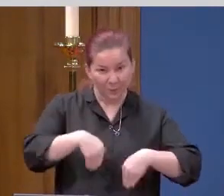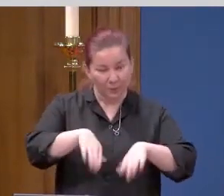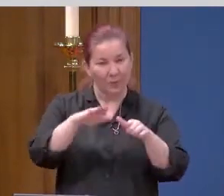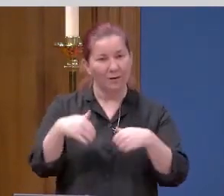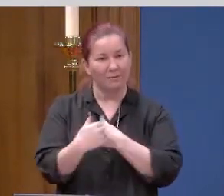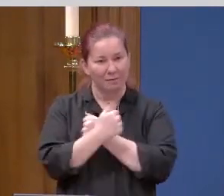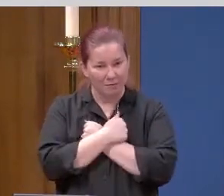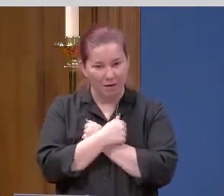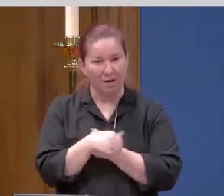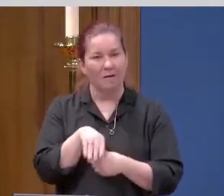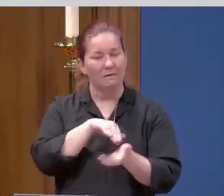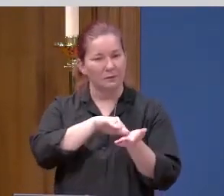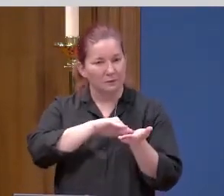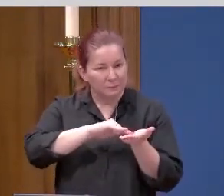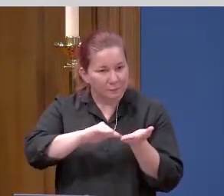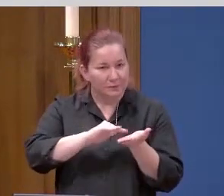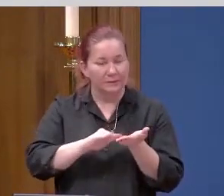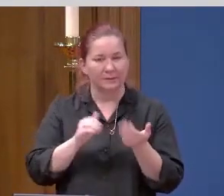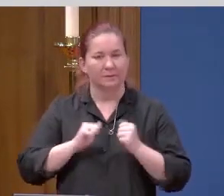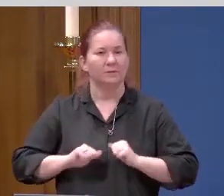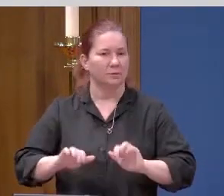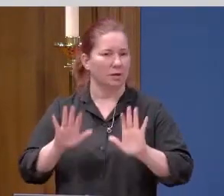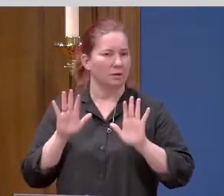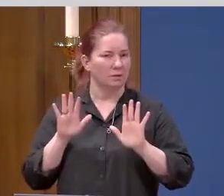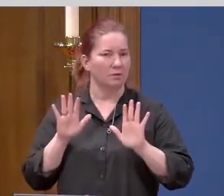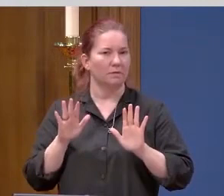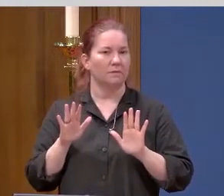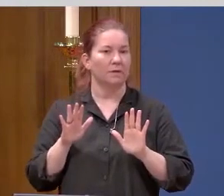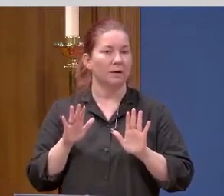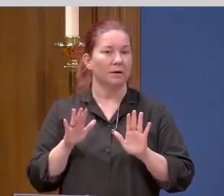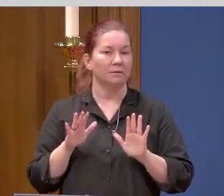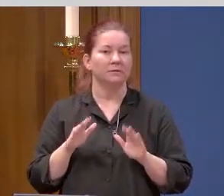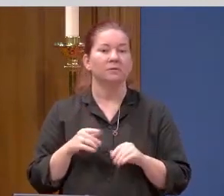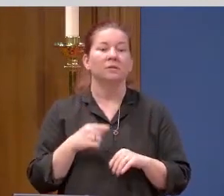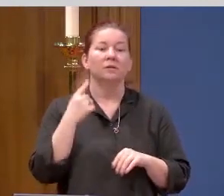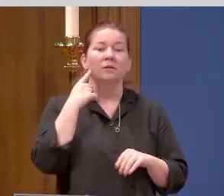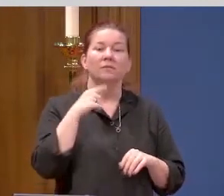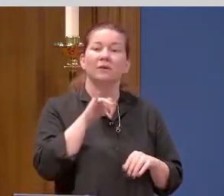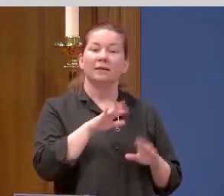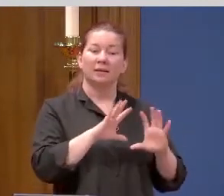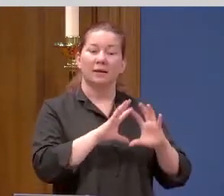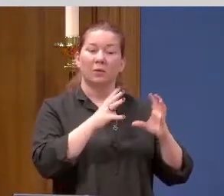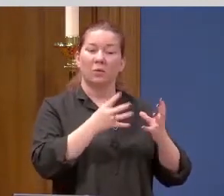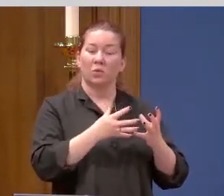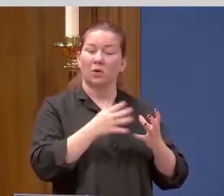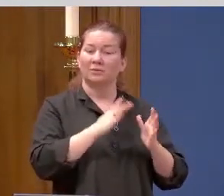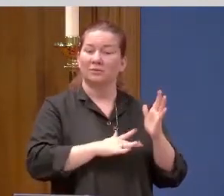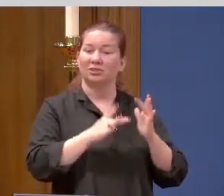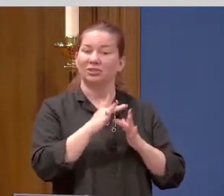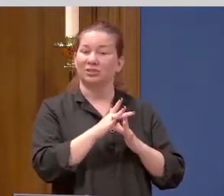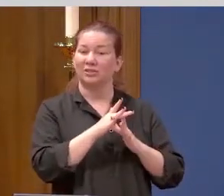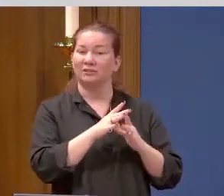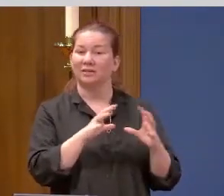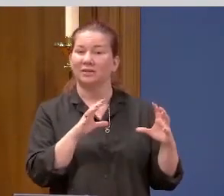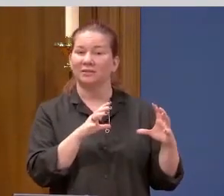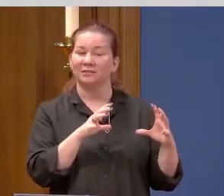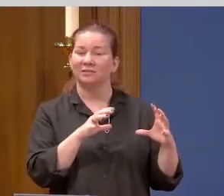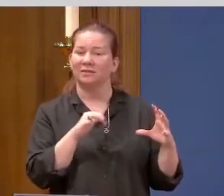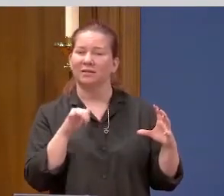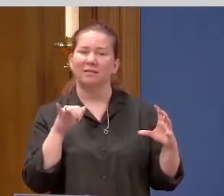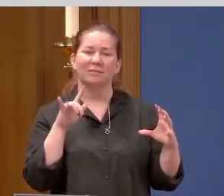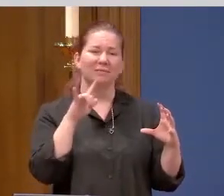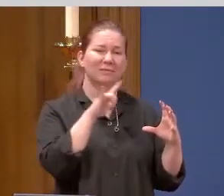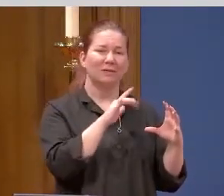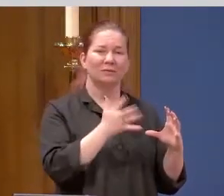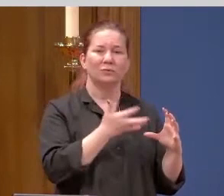to forgive, and to sacrifice on behalf of the world that Jesus loves so much.